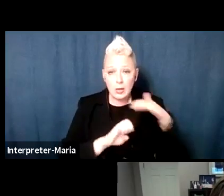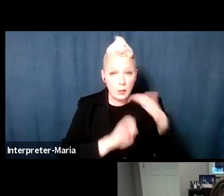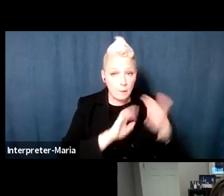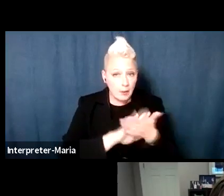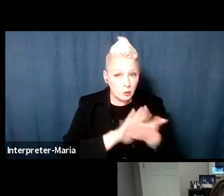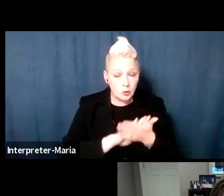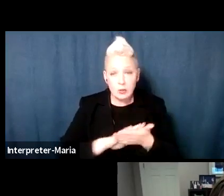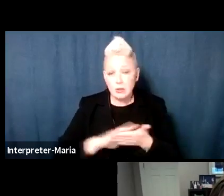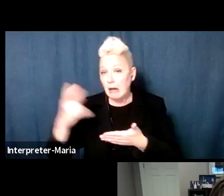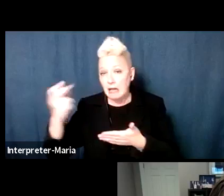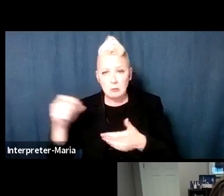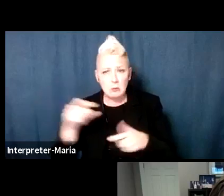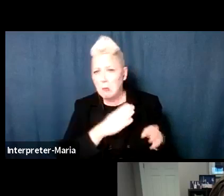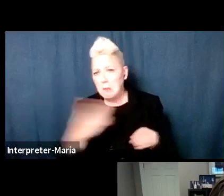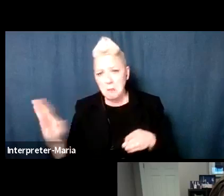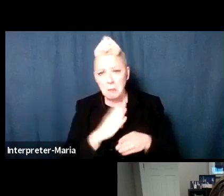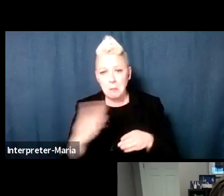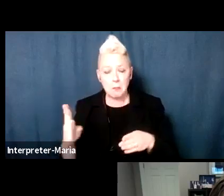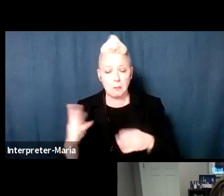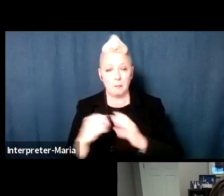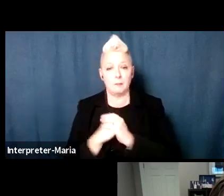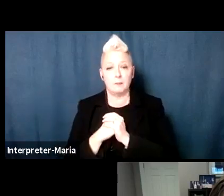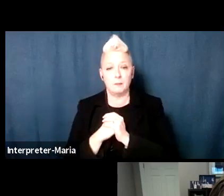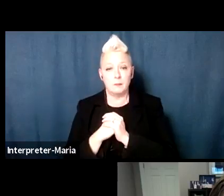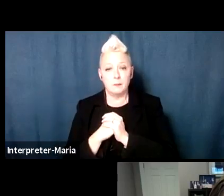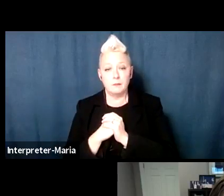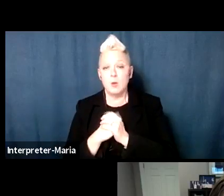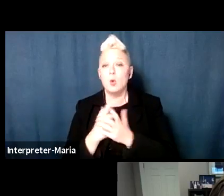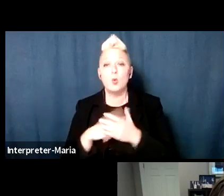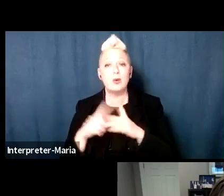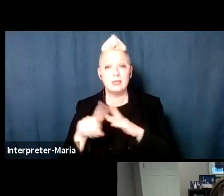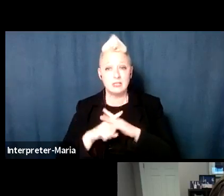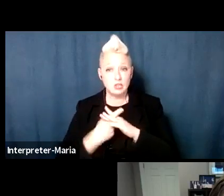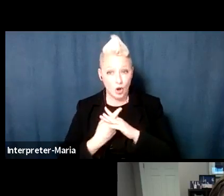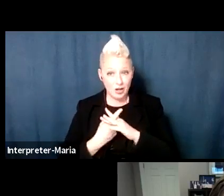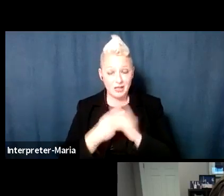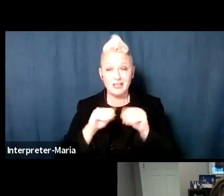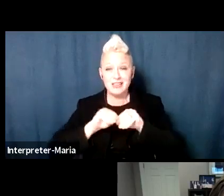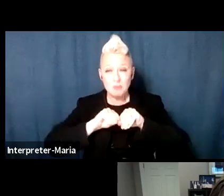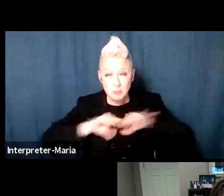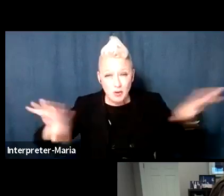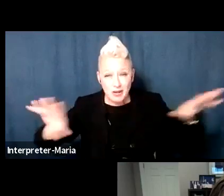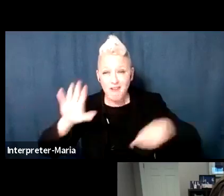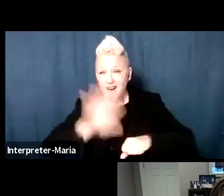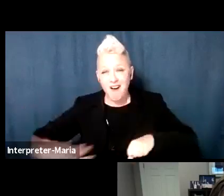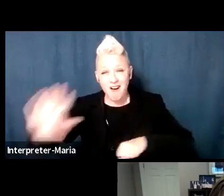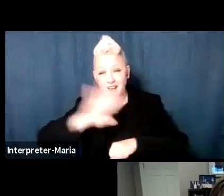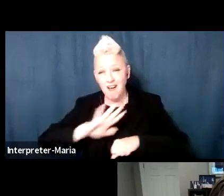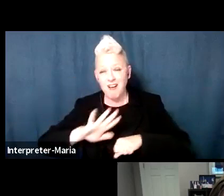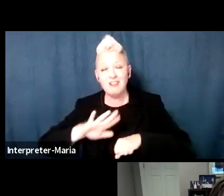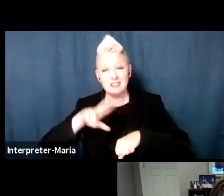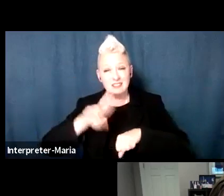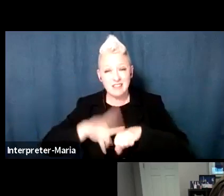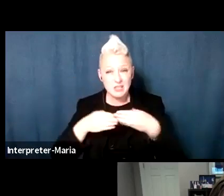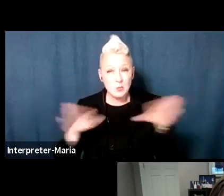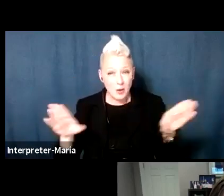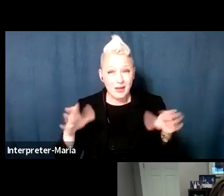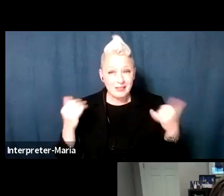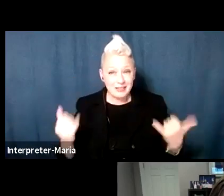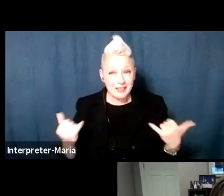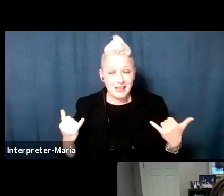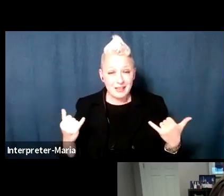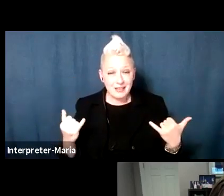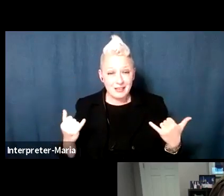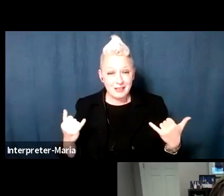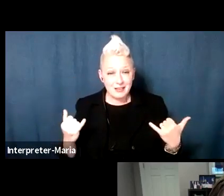can be high school. We actually kicked this off nationwide today, because it's a year-long program, with